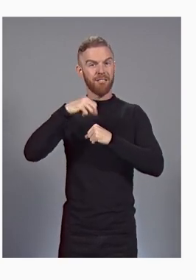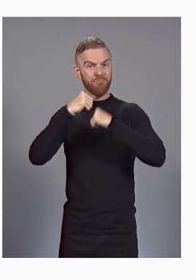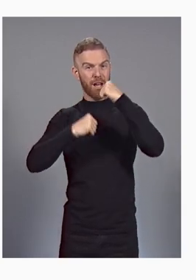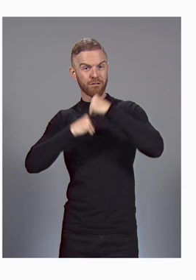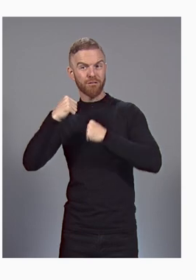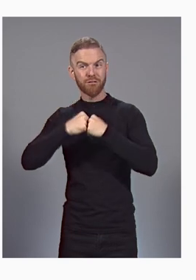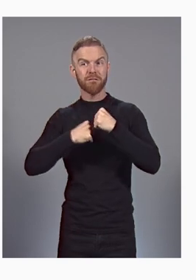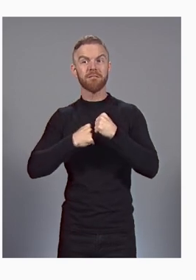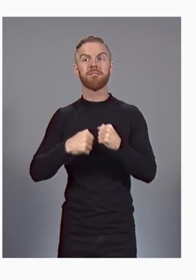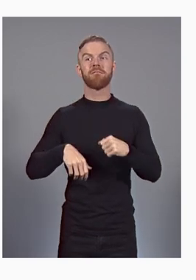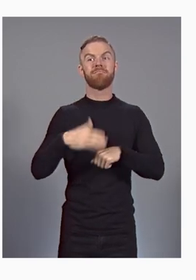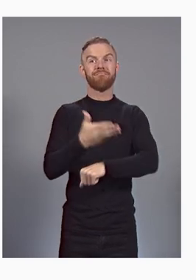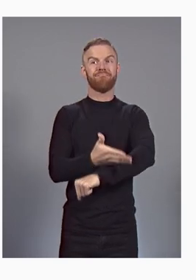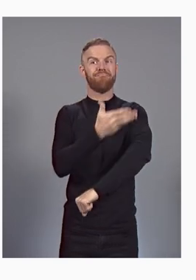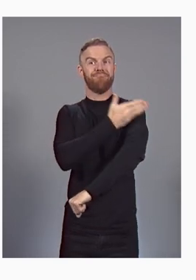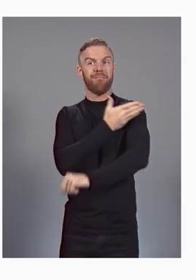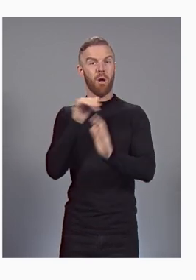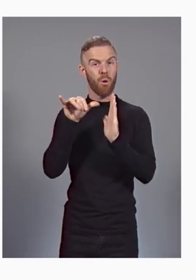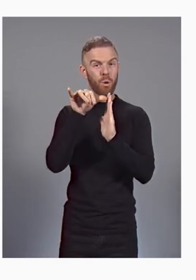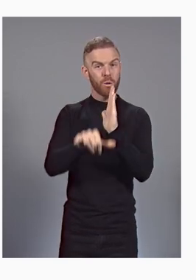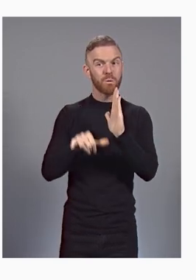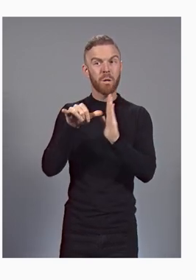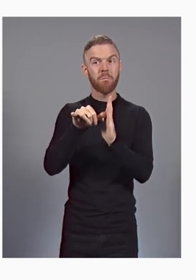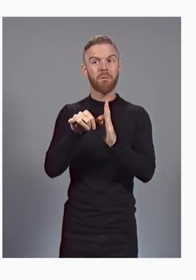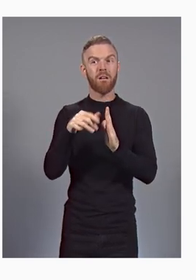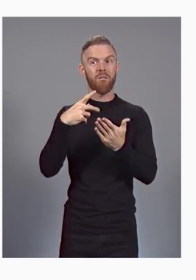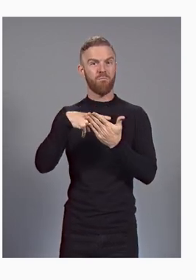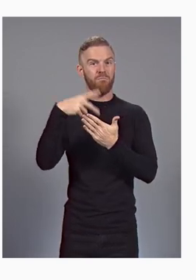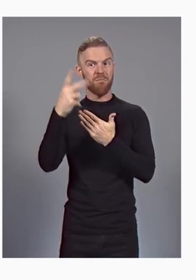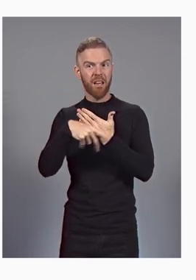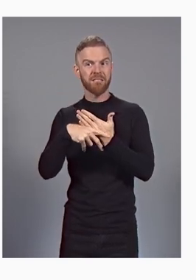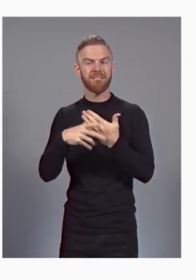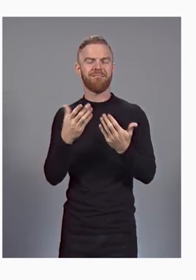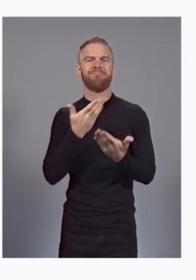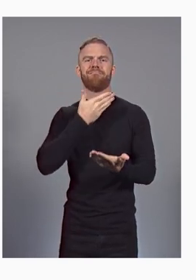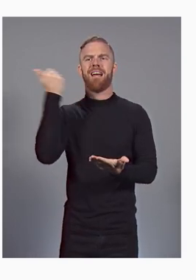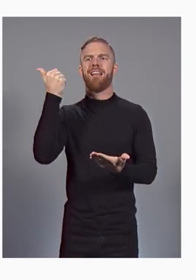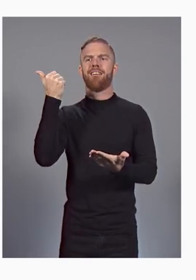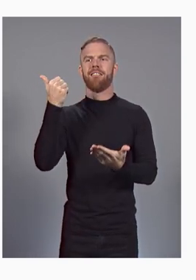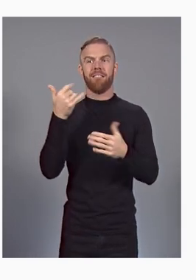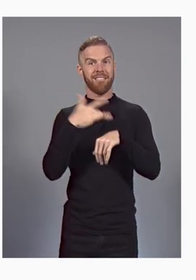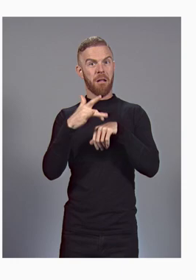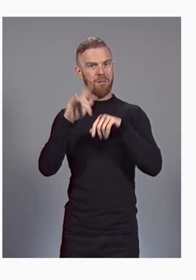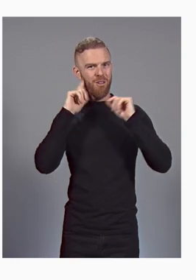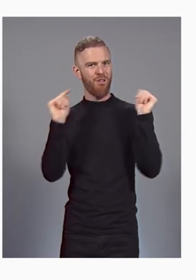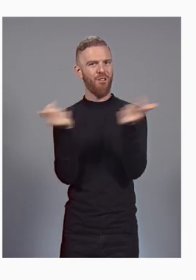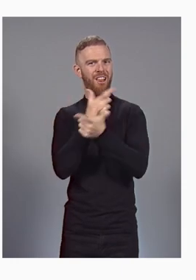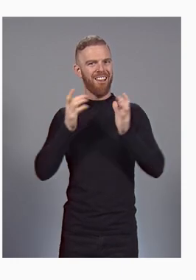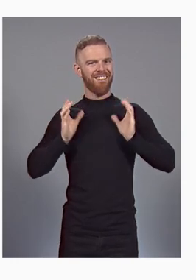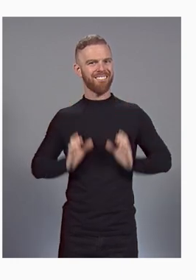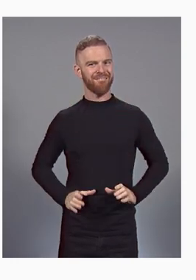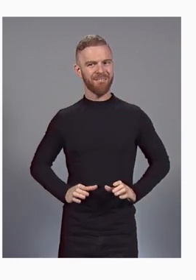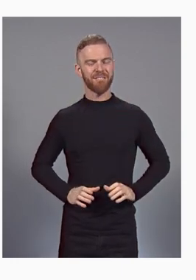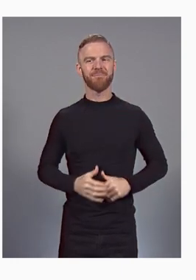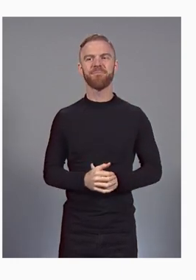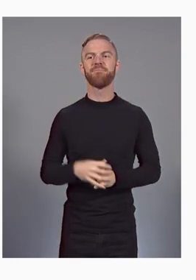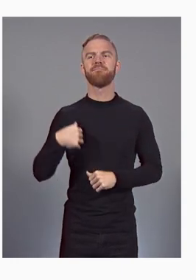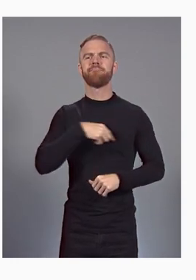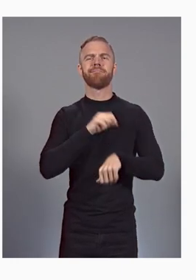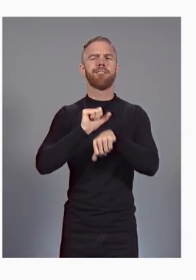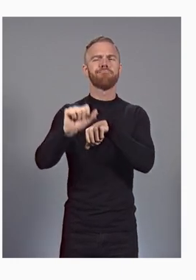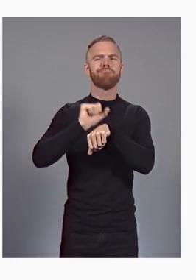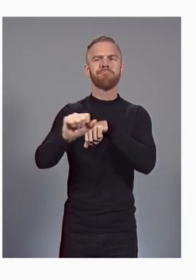YouTube. Now it's available to our customers as well. We developed BigQuery to help our search